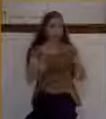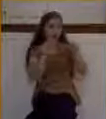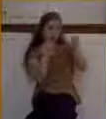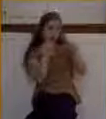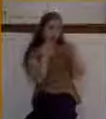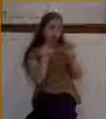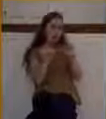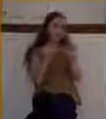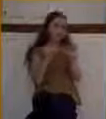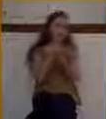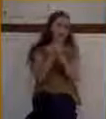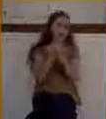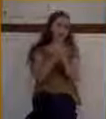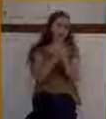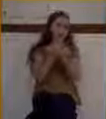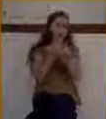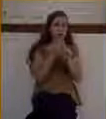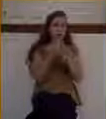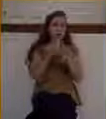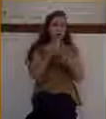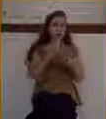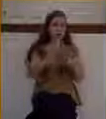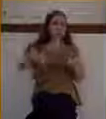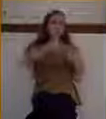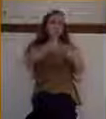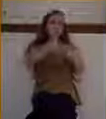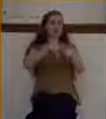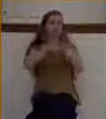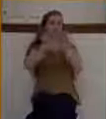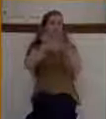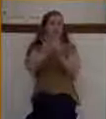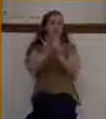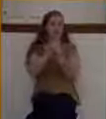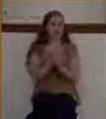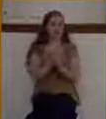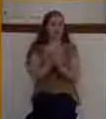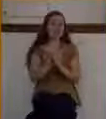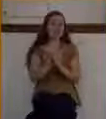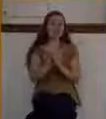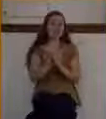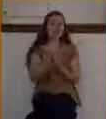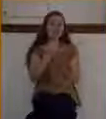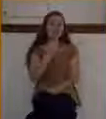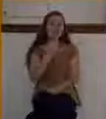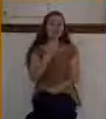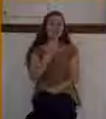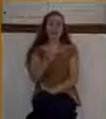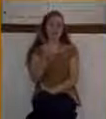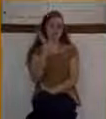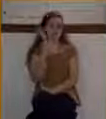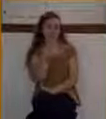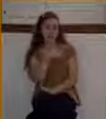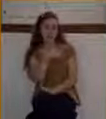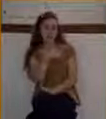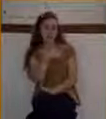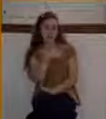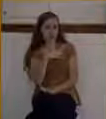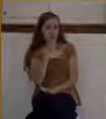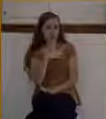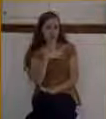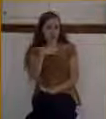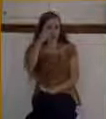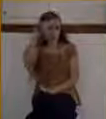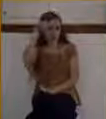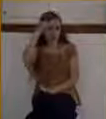seems, I confess, absurd in the highest degree. Well, you're right, Mr. Darwin, it is absurd to think that the